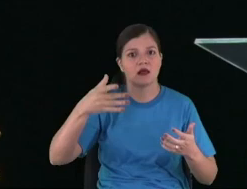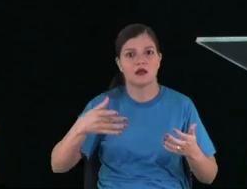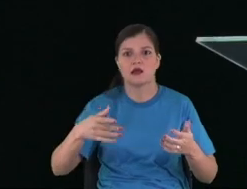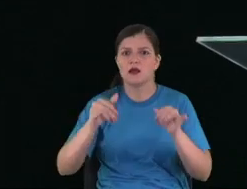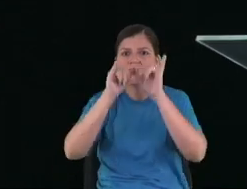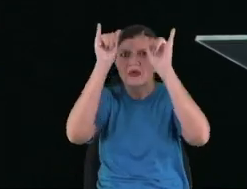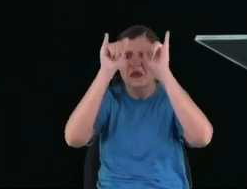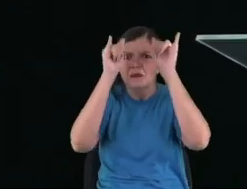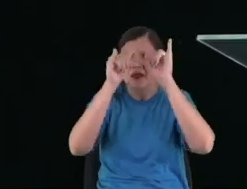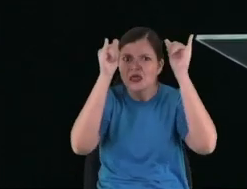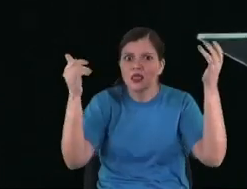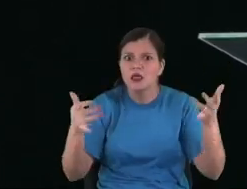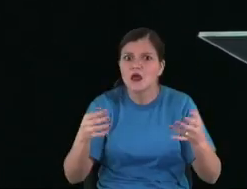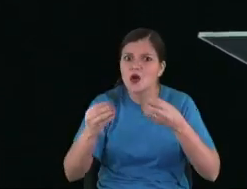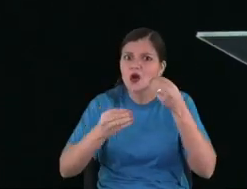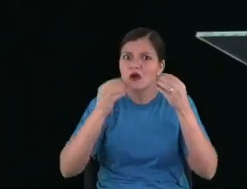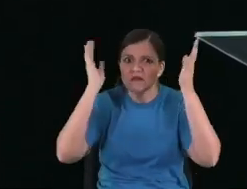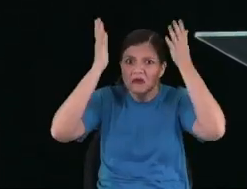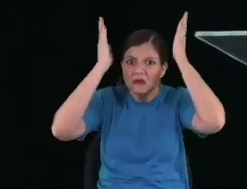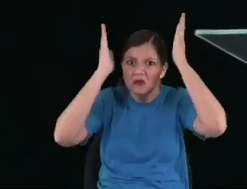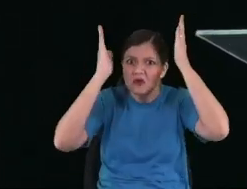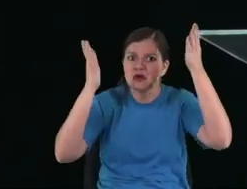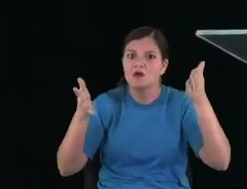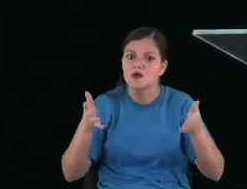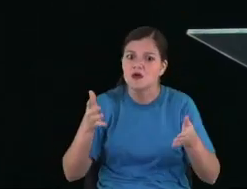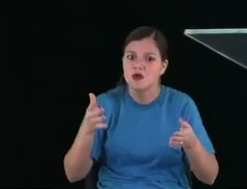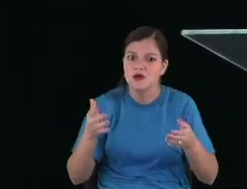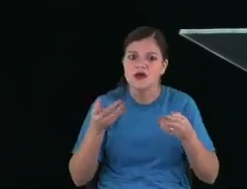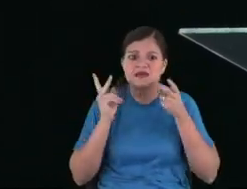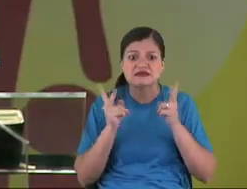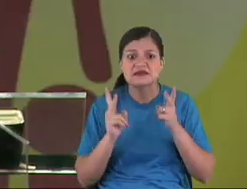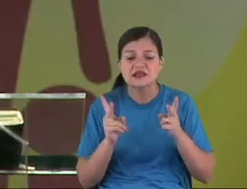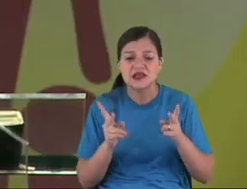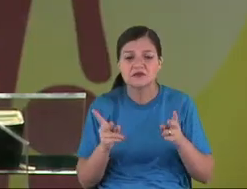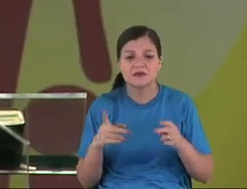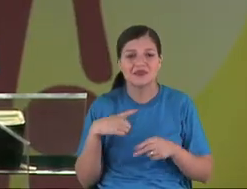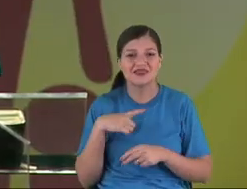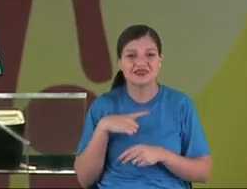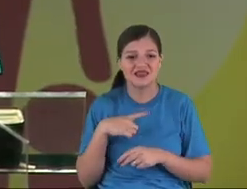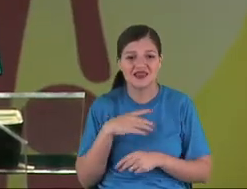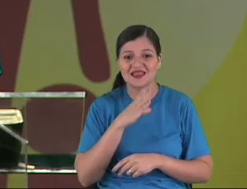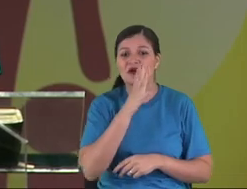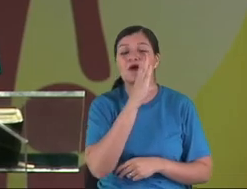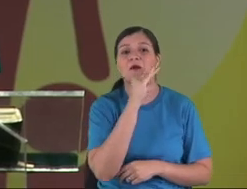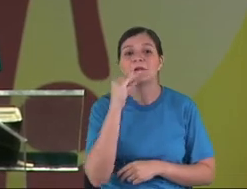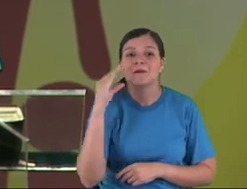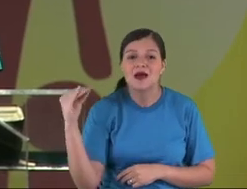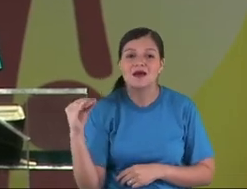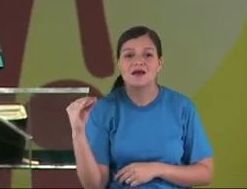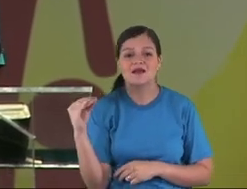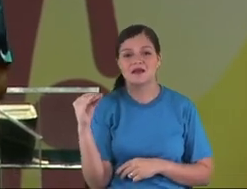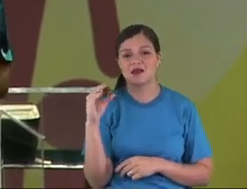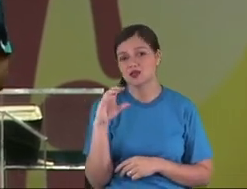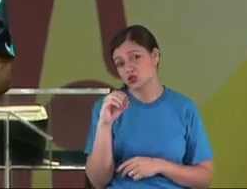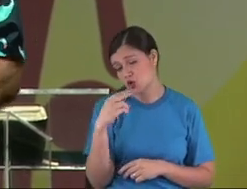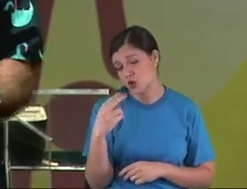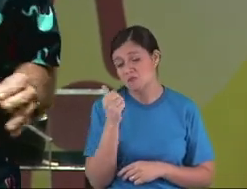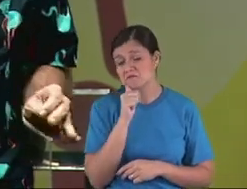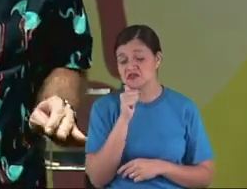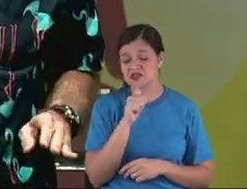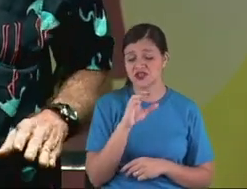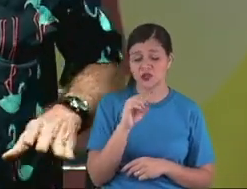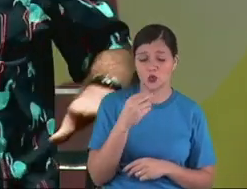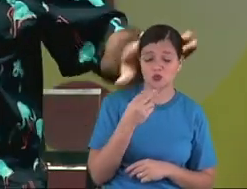just like a fool people, stupid people, all have a boy or